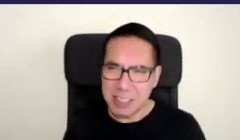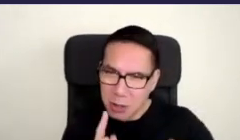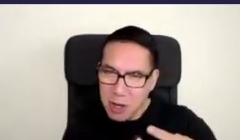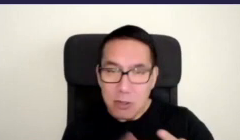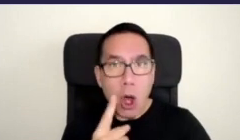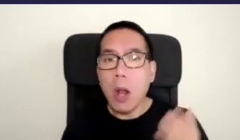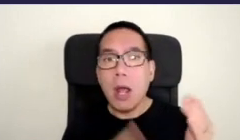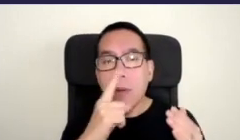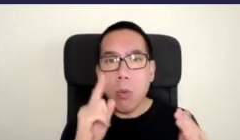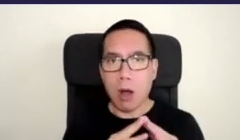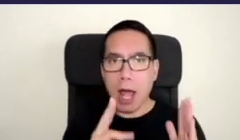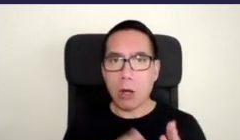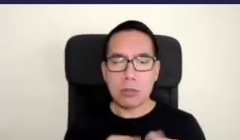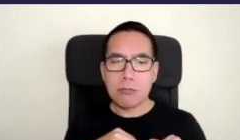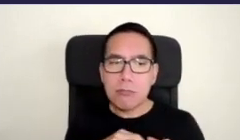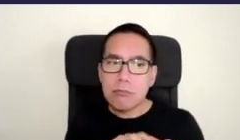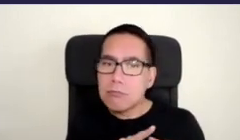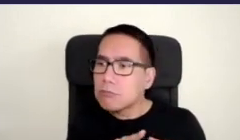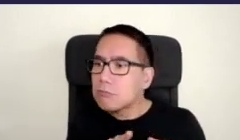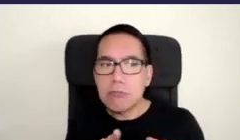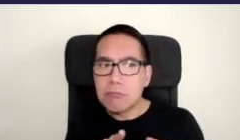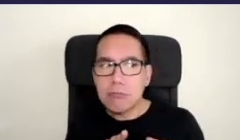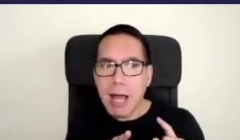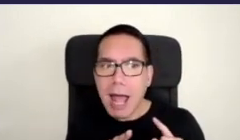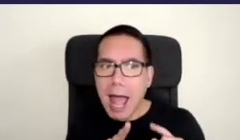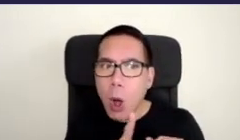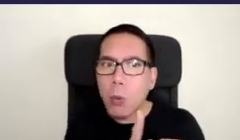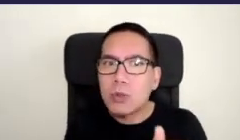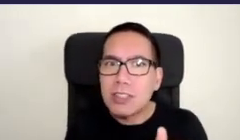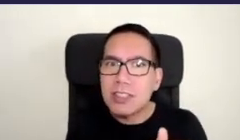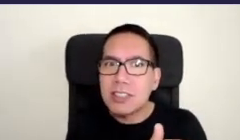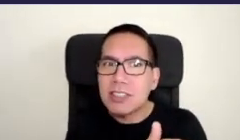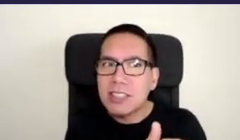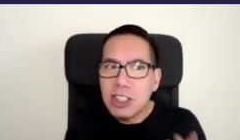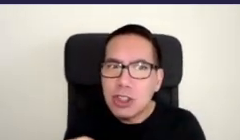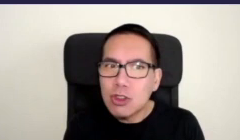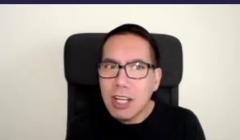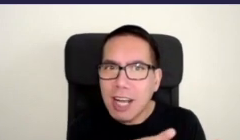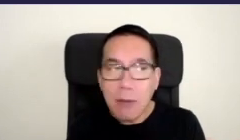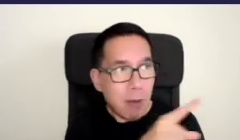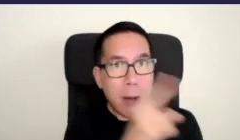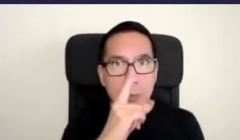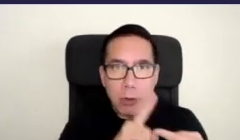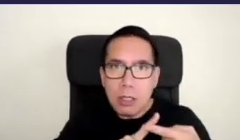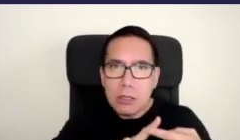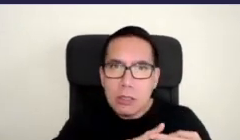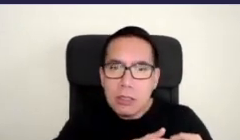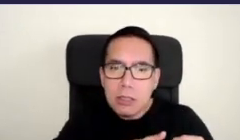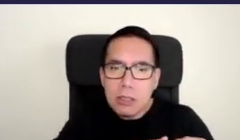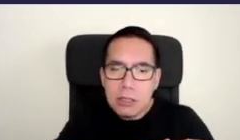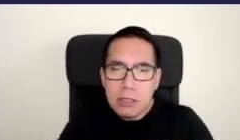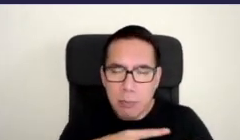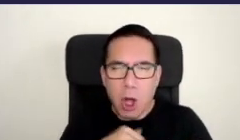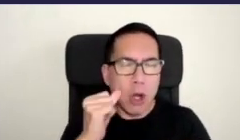out onto the street street gardening but getting people staying there so managing expectations because there are constraints